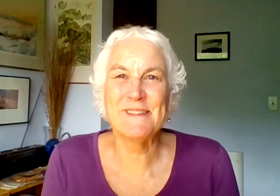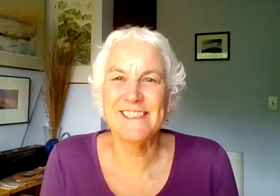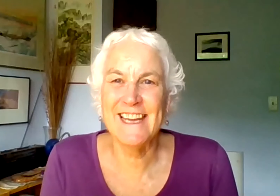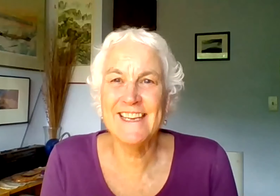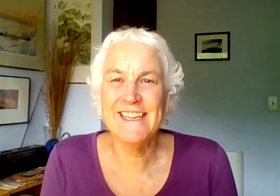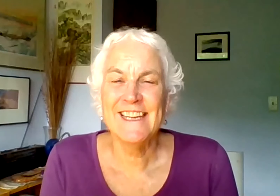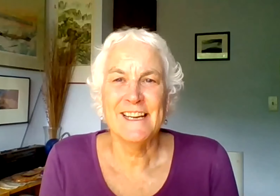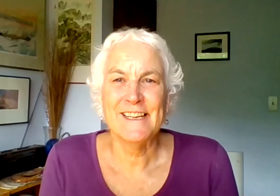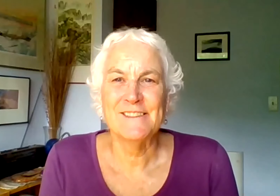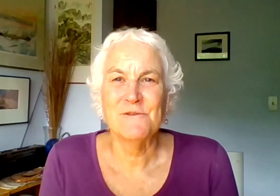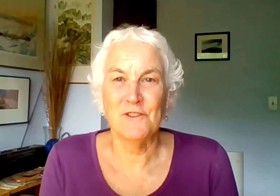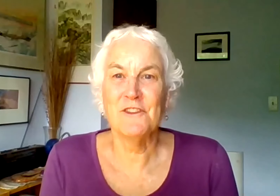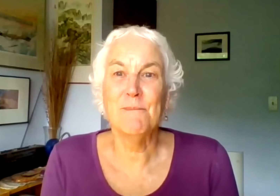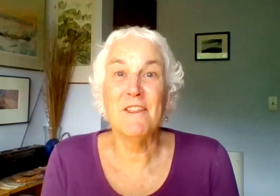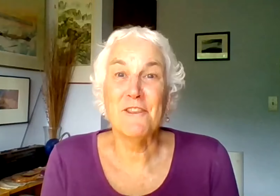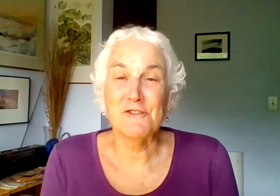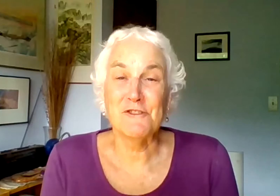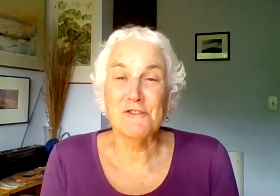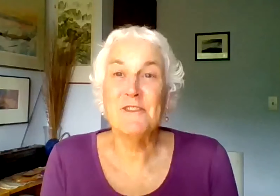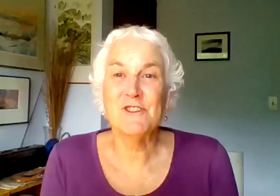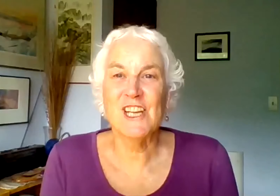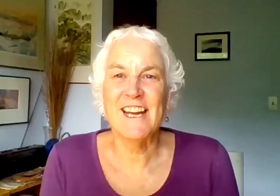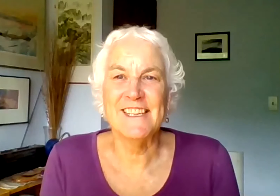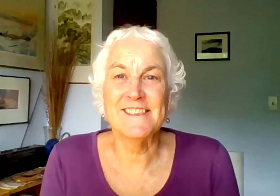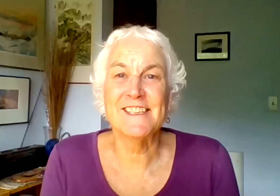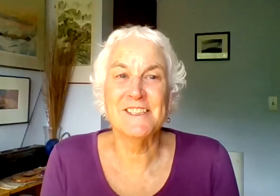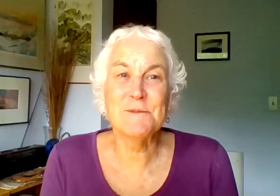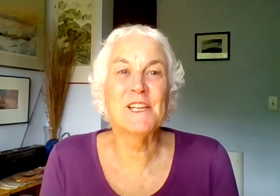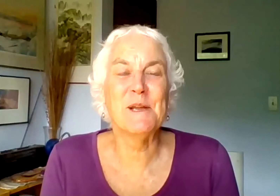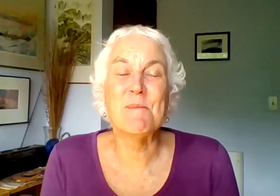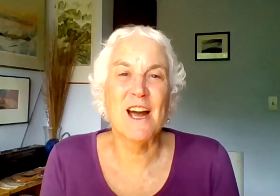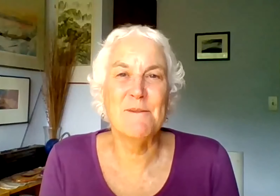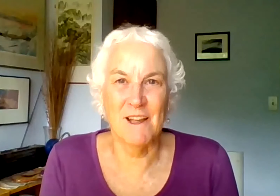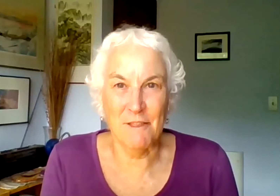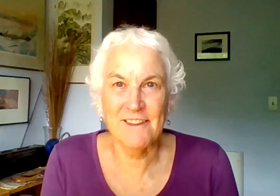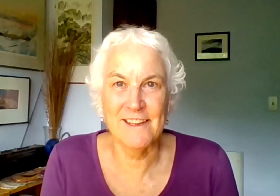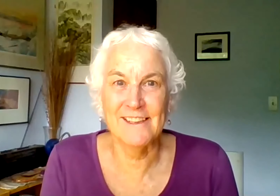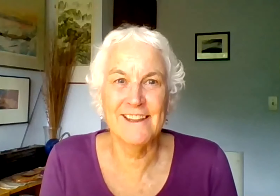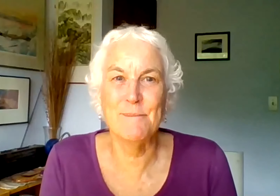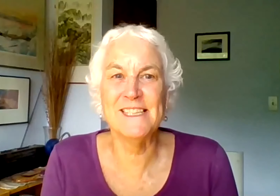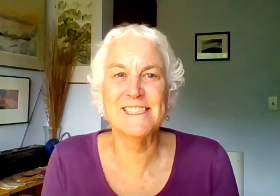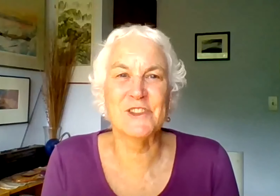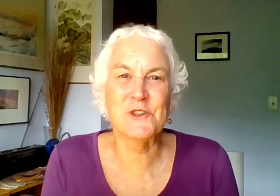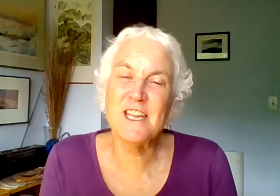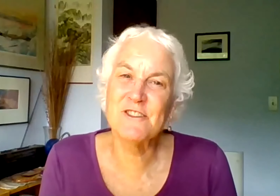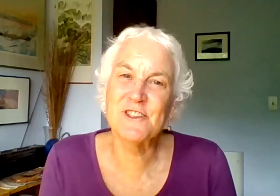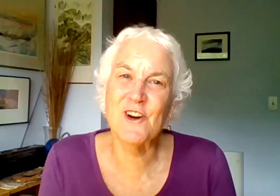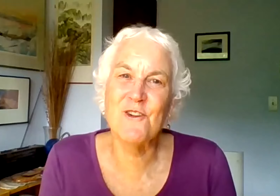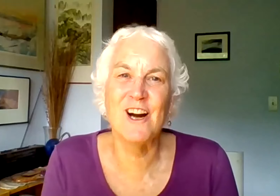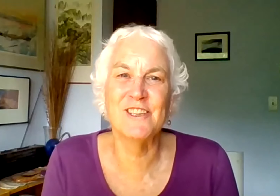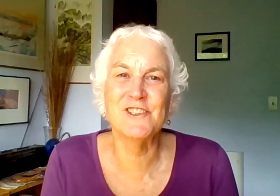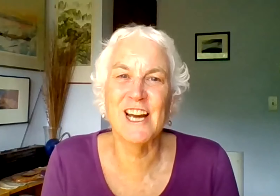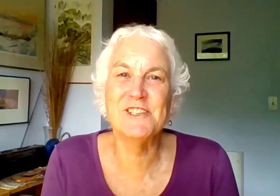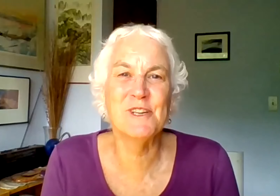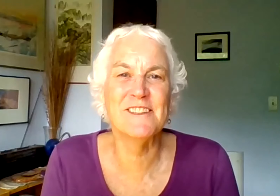joining us. Today, well this month, the month of July, is Disability Pride Month and that means that 30 years